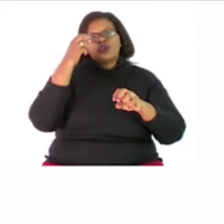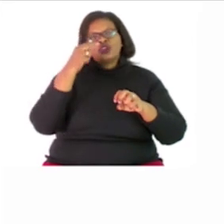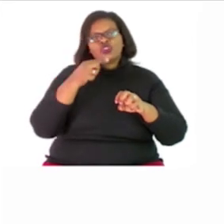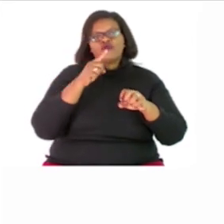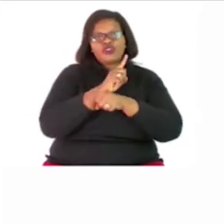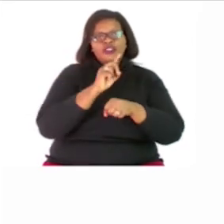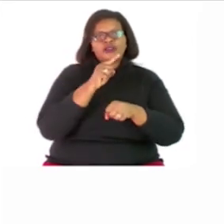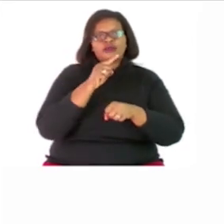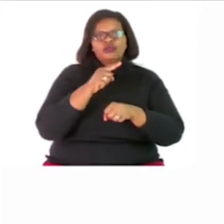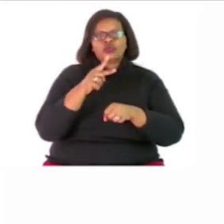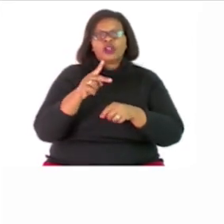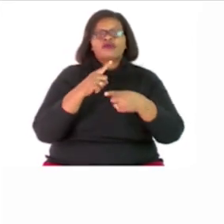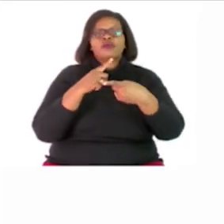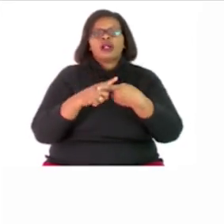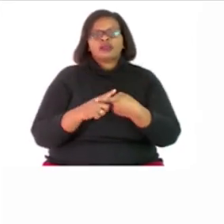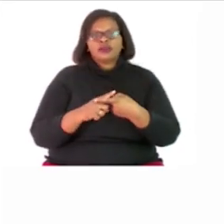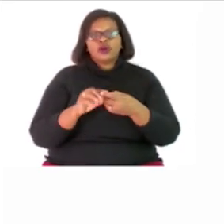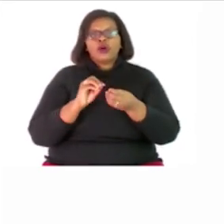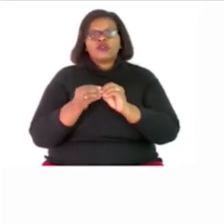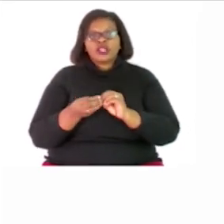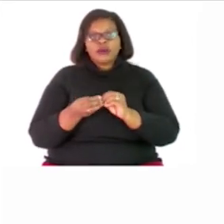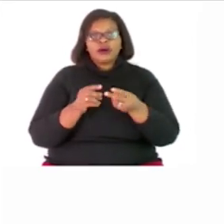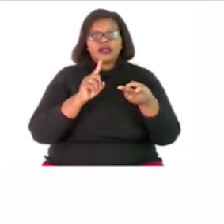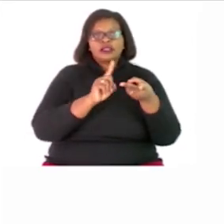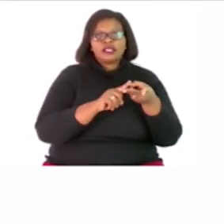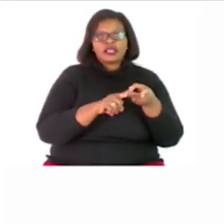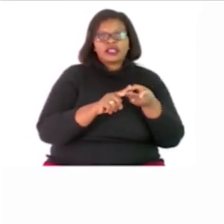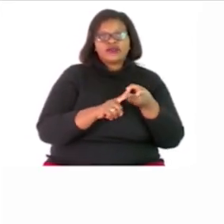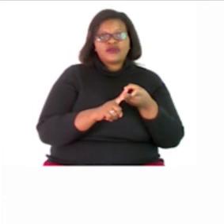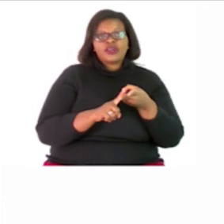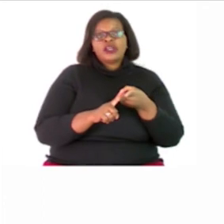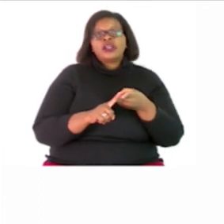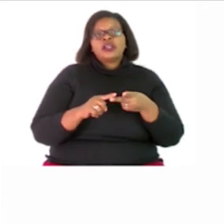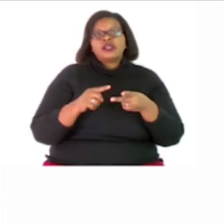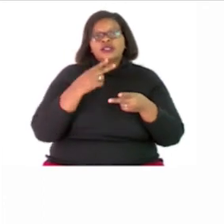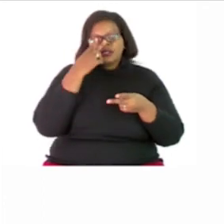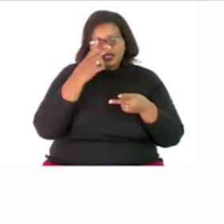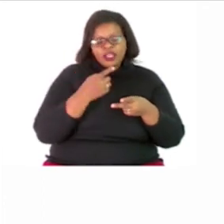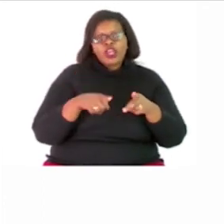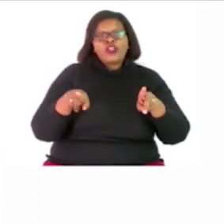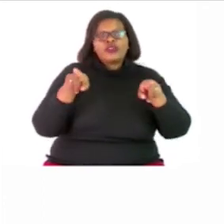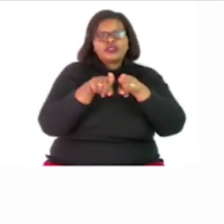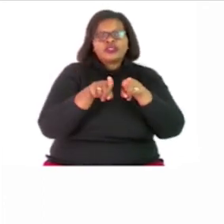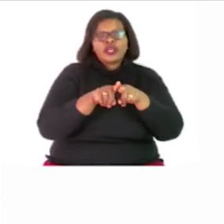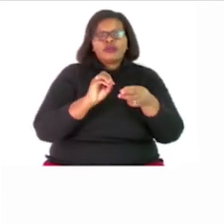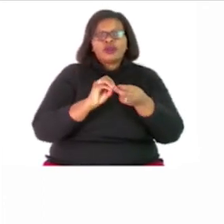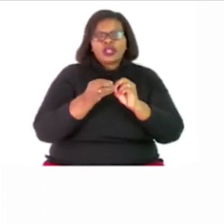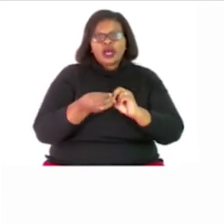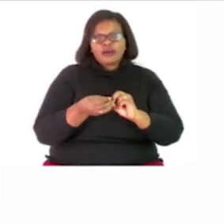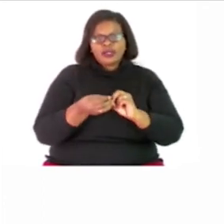secondly you have to discover all the common multiples and then in C